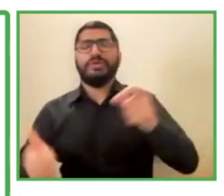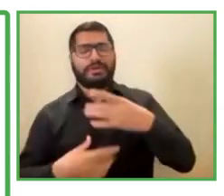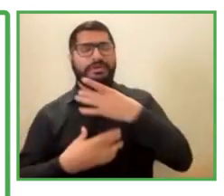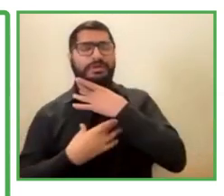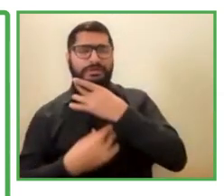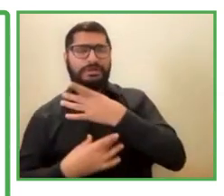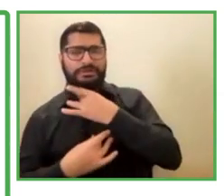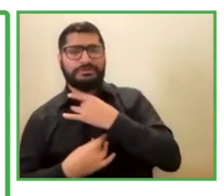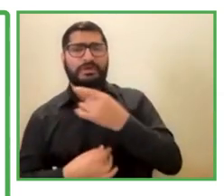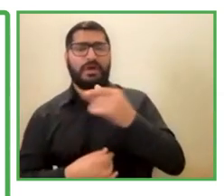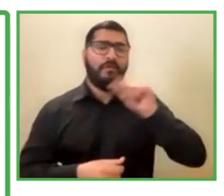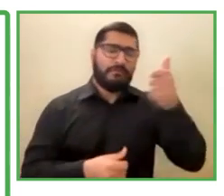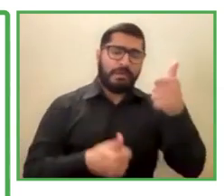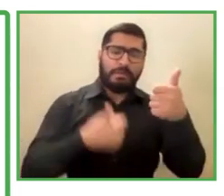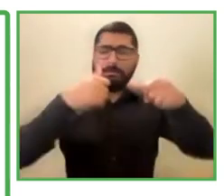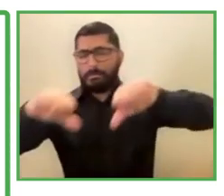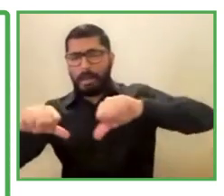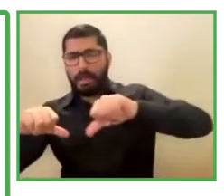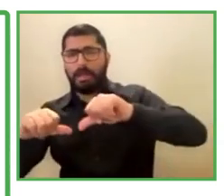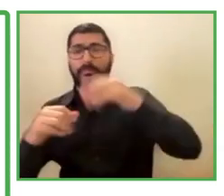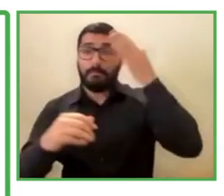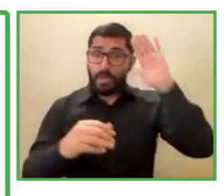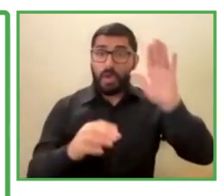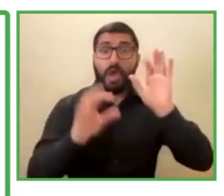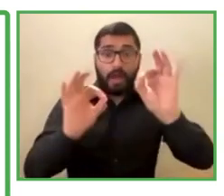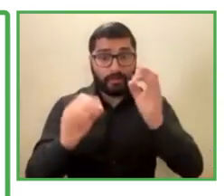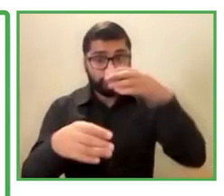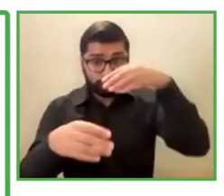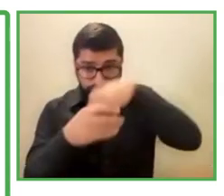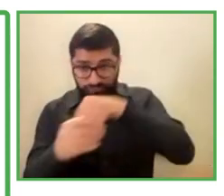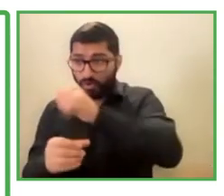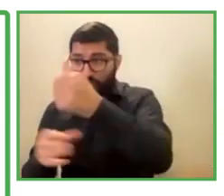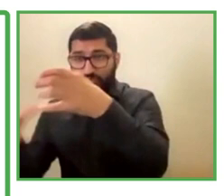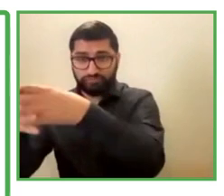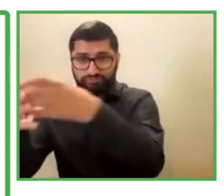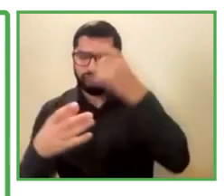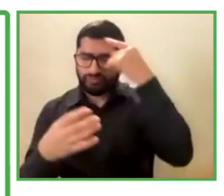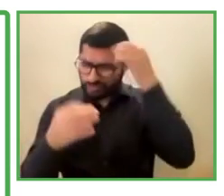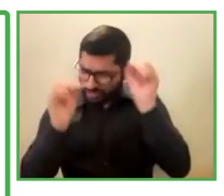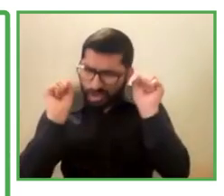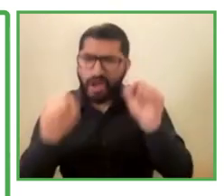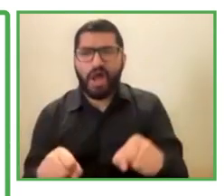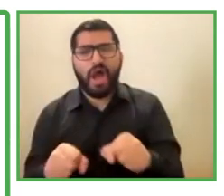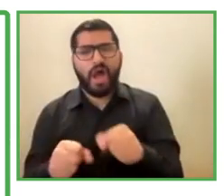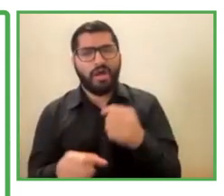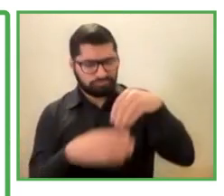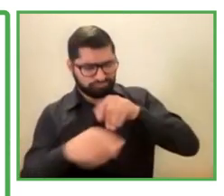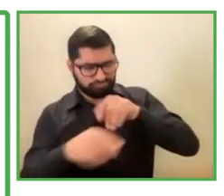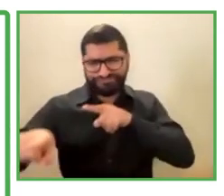that were doing well, but there were other interest groups or groups of interest that we could